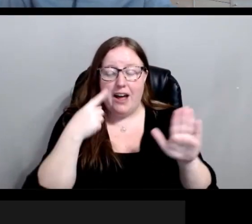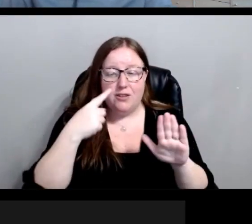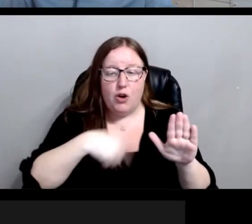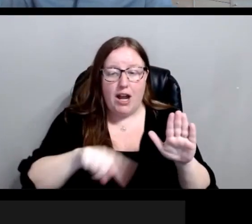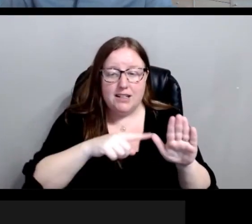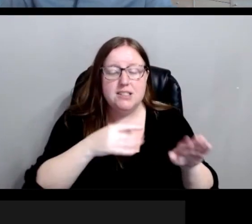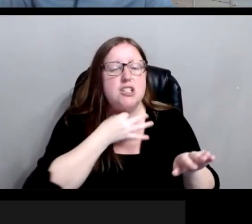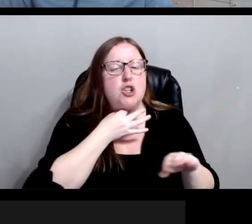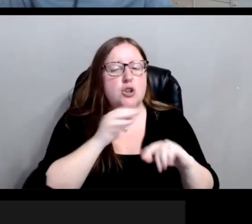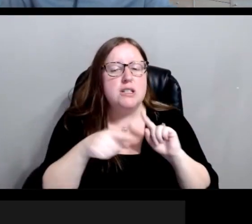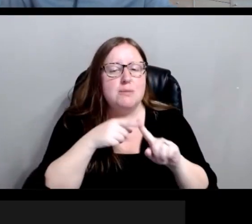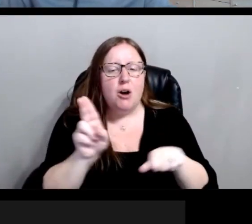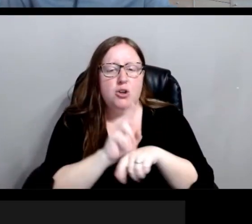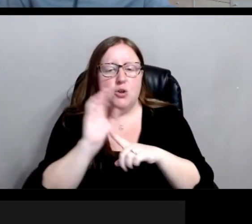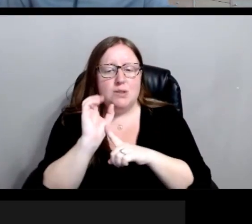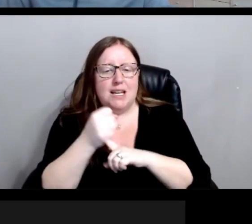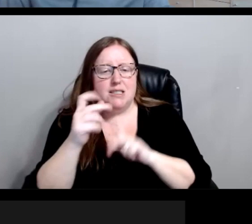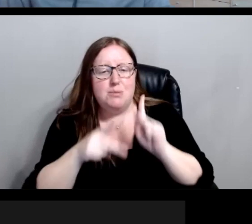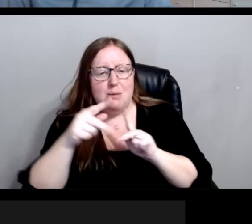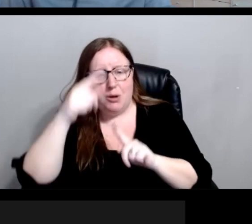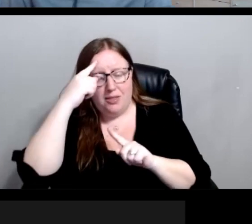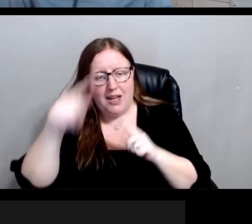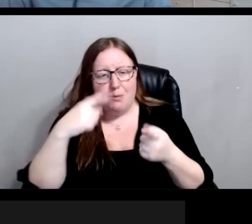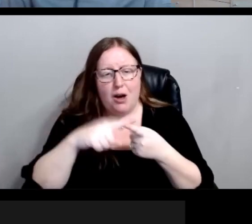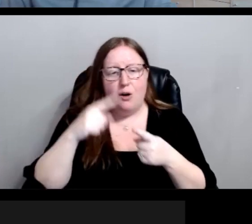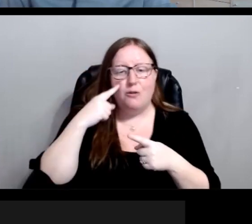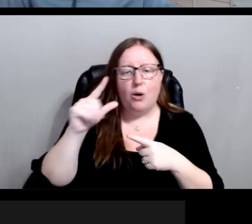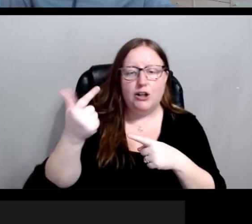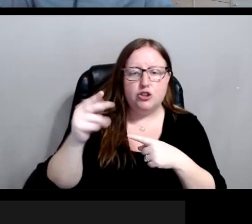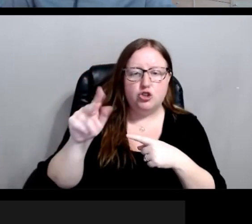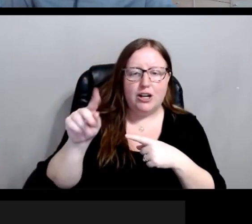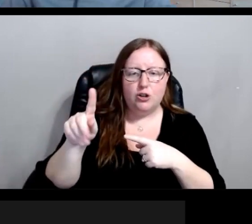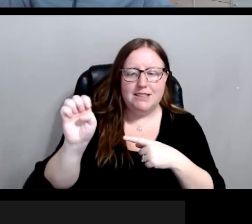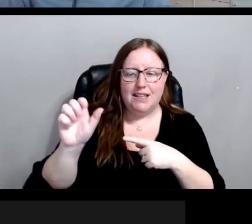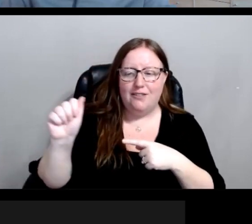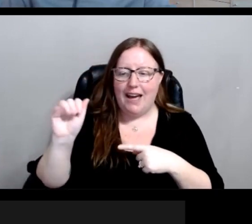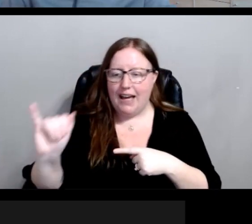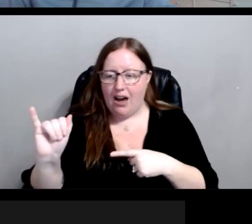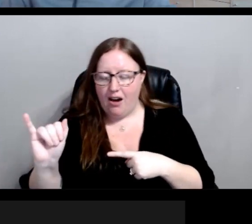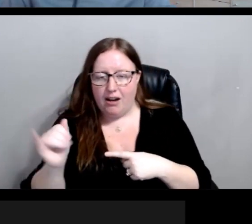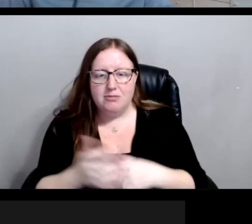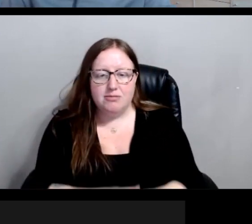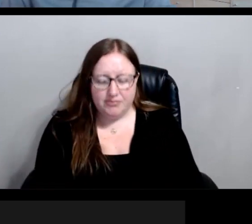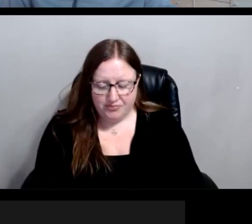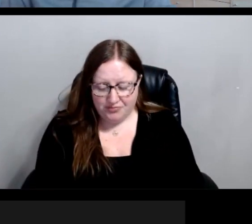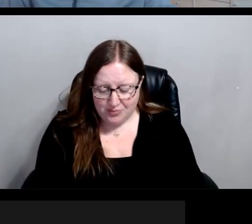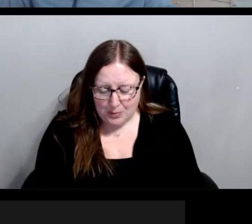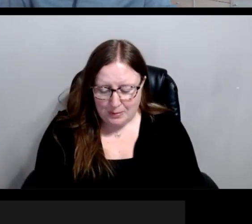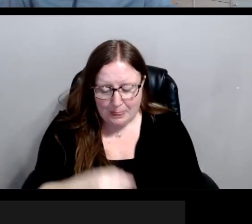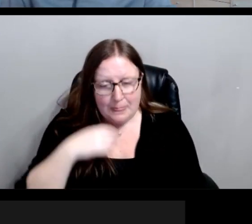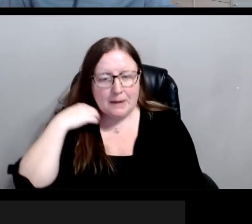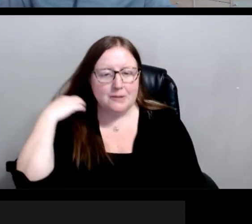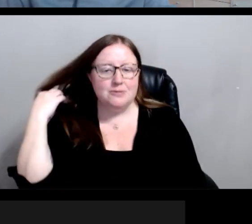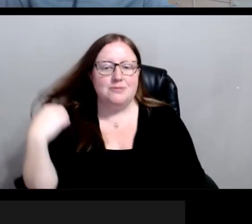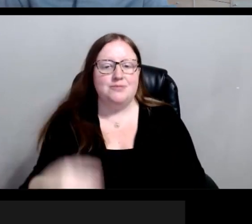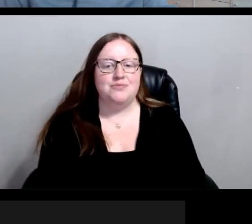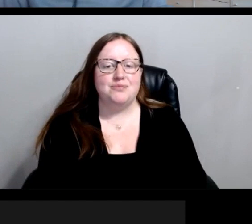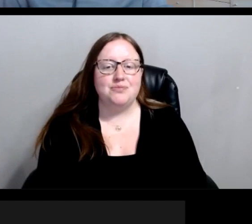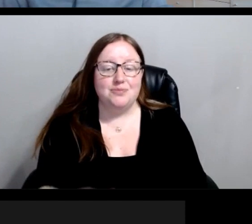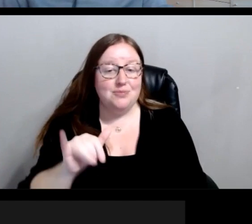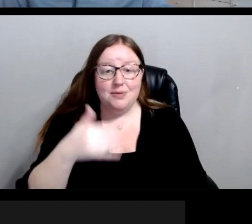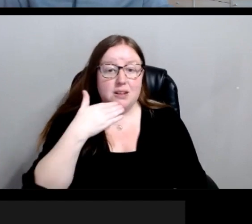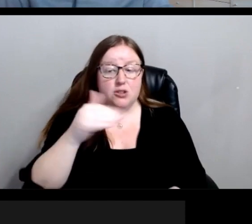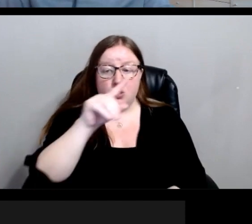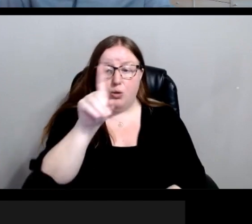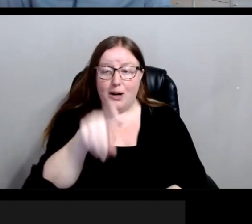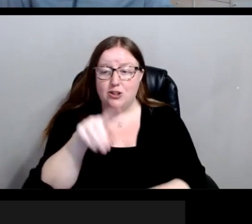Curious about the use cases that people are thinking about for generative AI. Are you able to talk to that? Yeah. I mean, it's a great question. And, you know, I